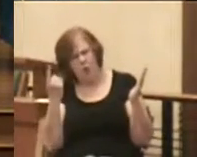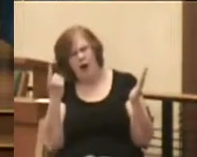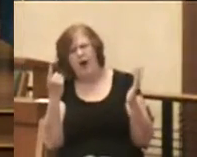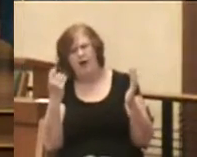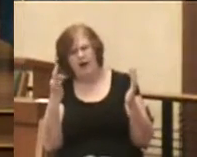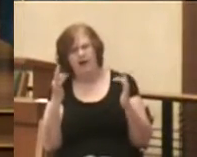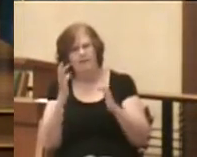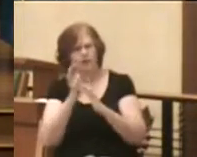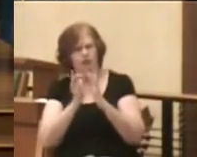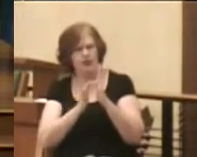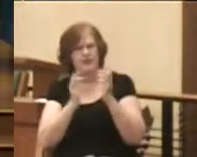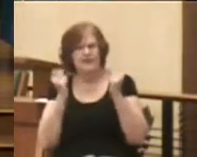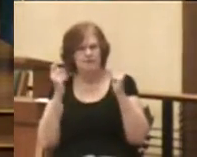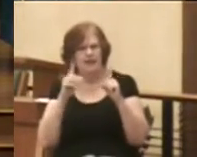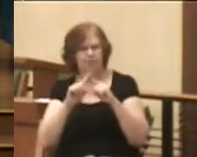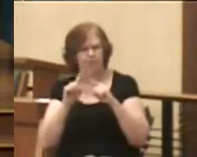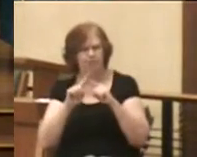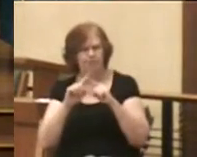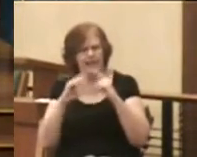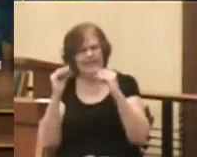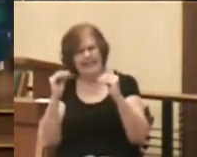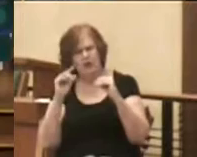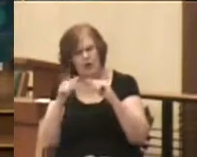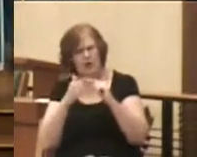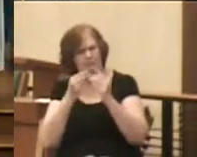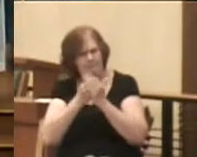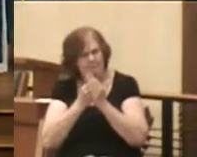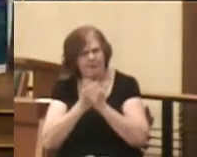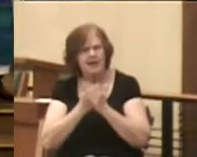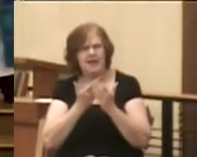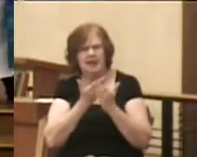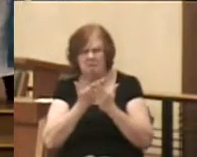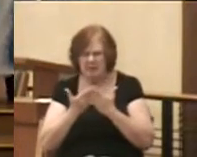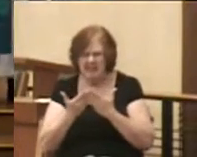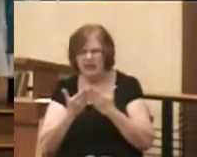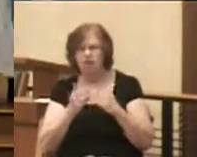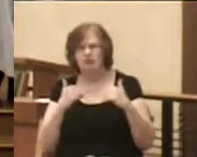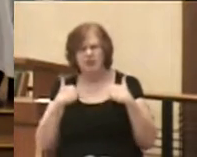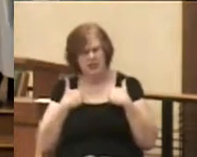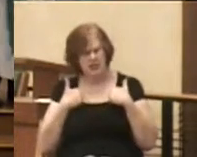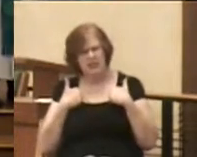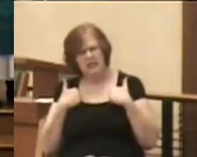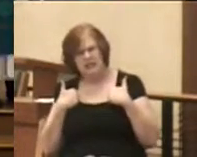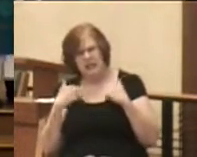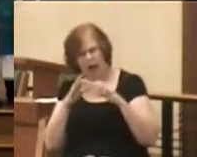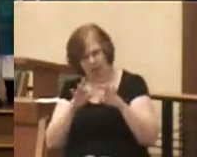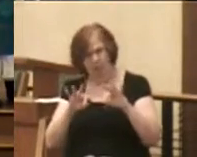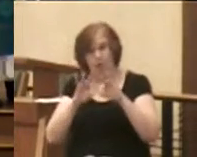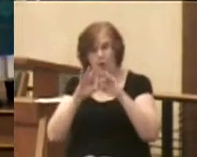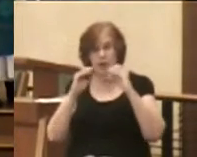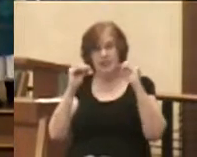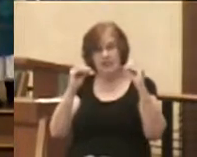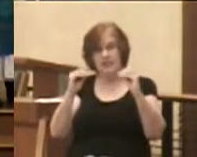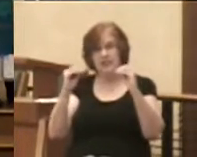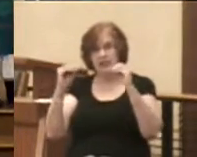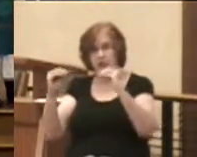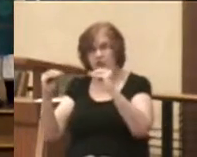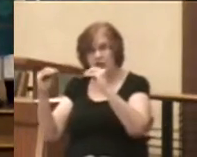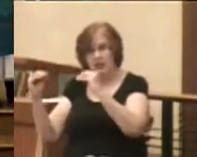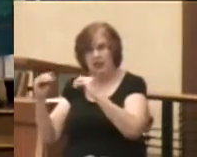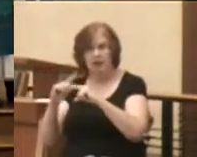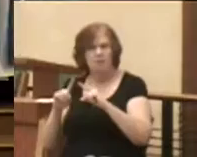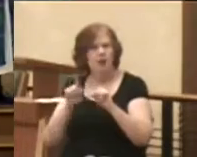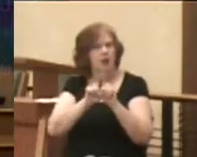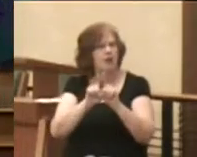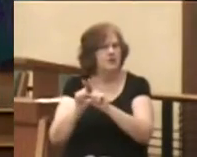many teachings about money and possessions in the Bible. An important teaching about money and possessions. But he